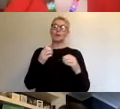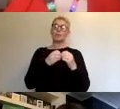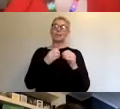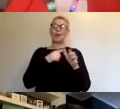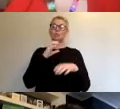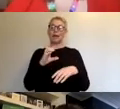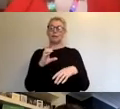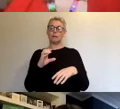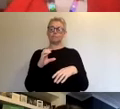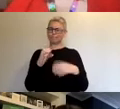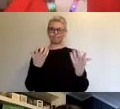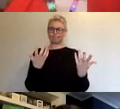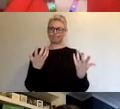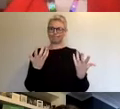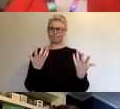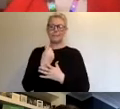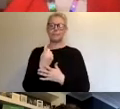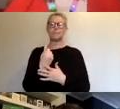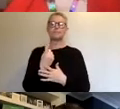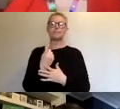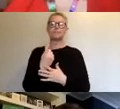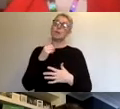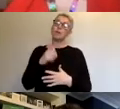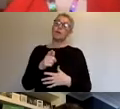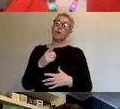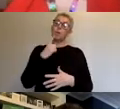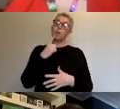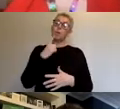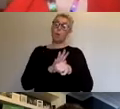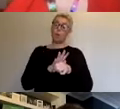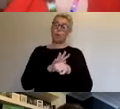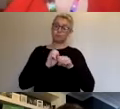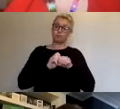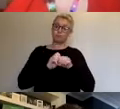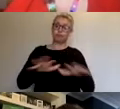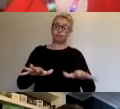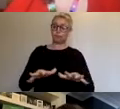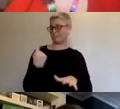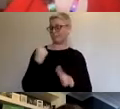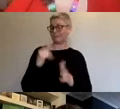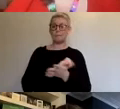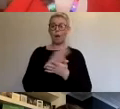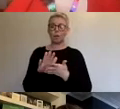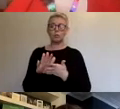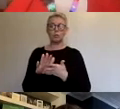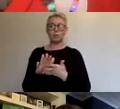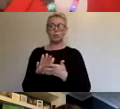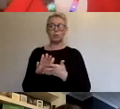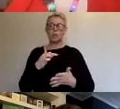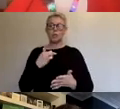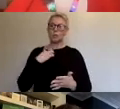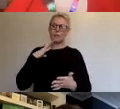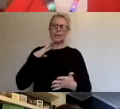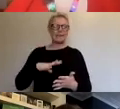UK, which caused loads of organisations across the country to temporarily shut their doors. We decided to do a citywide collaboration